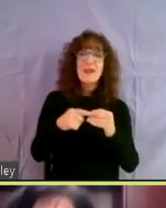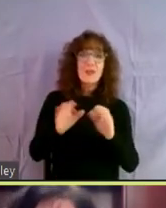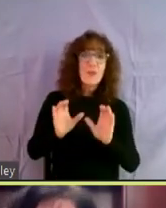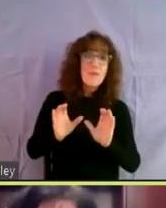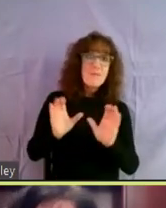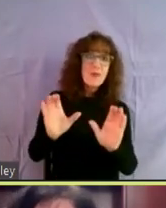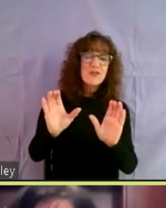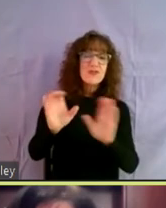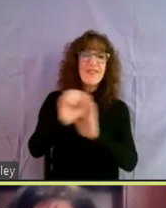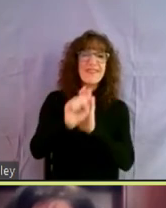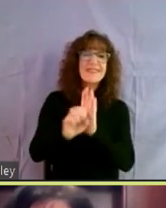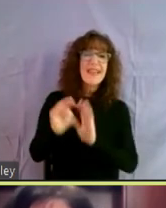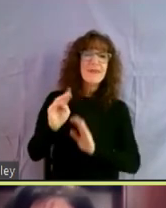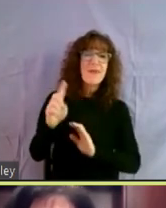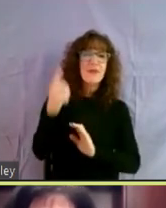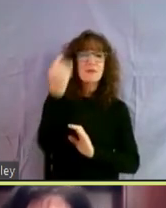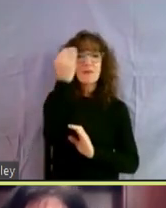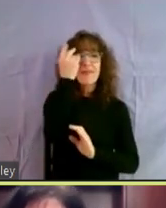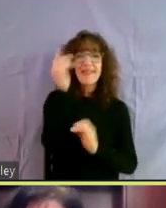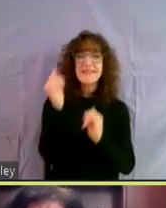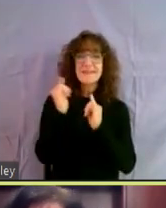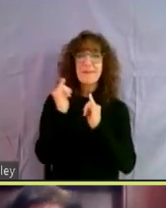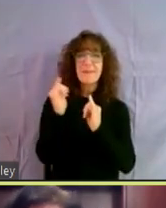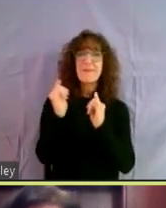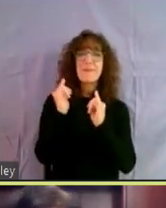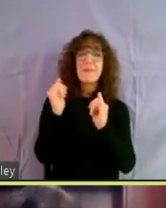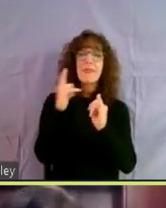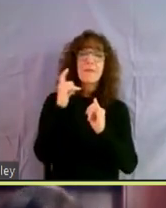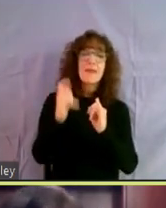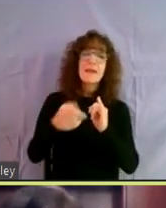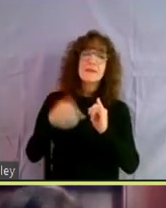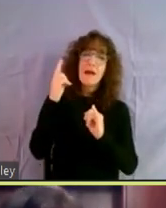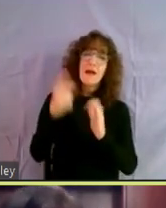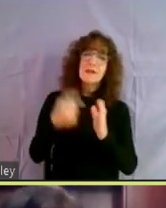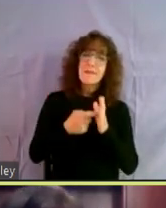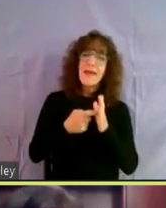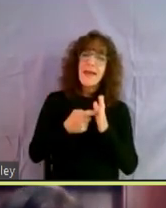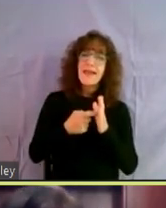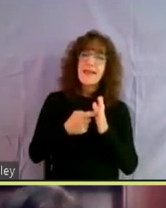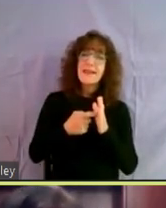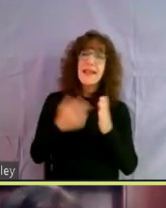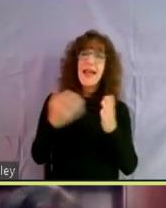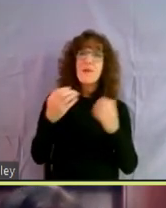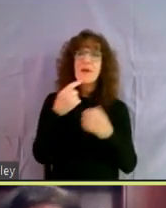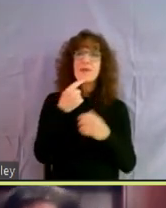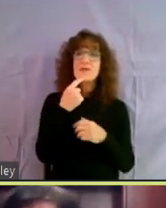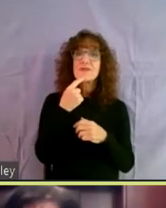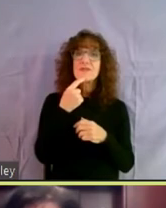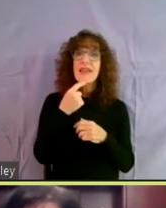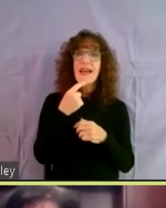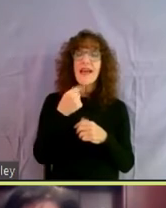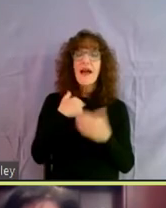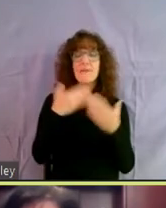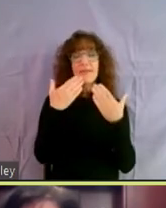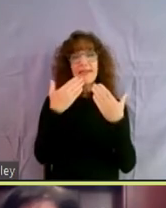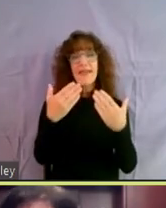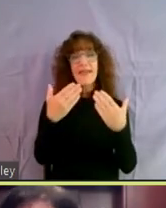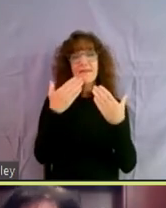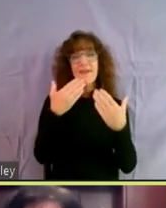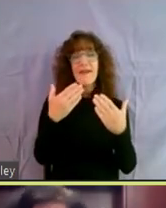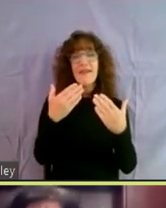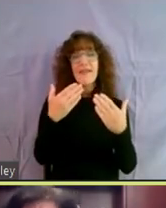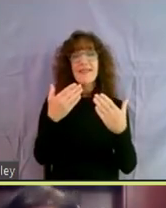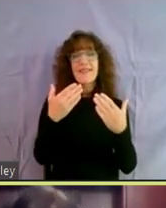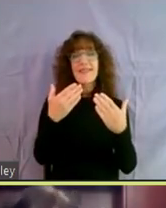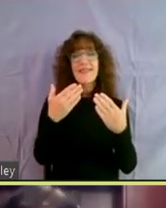of Maryland to think about the same thing because the demand is great. And I do want to say that, um, I'm thankful I get better.